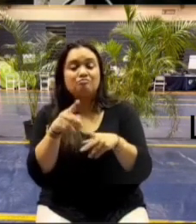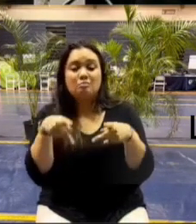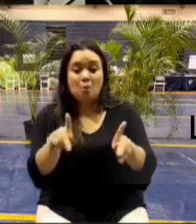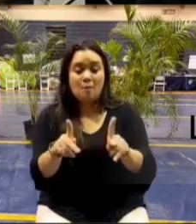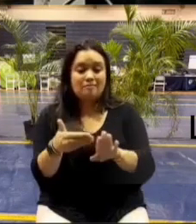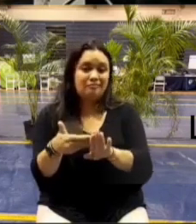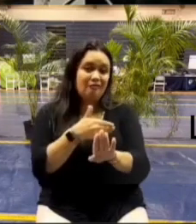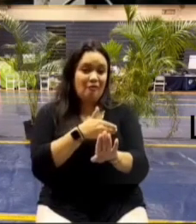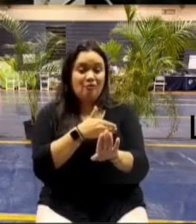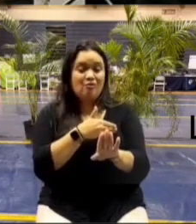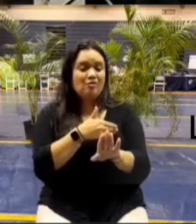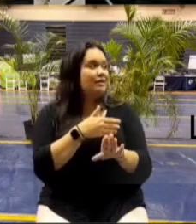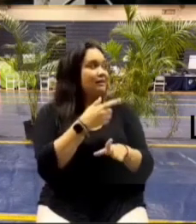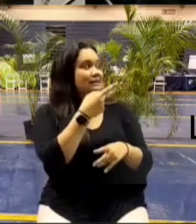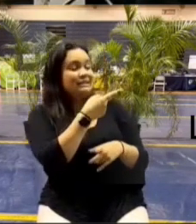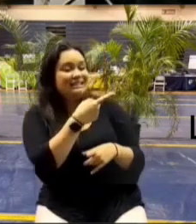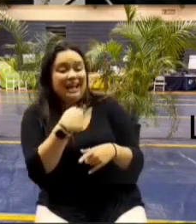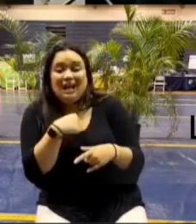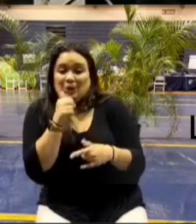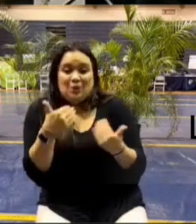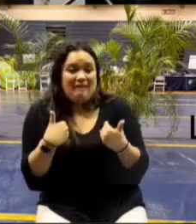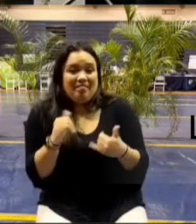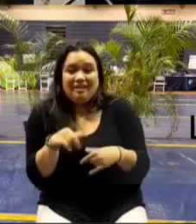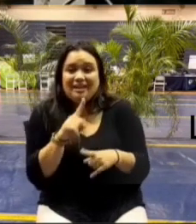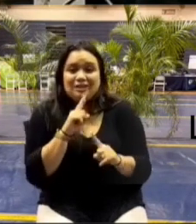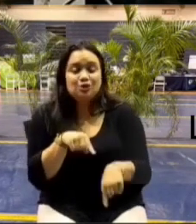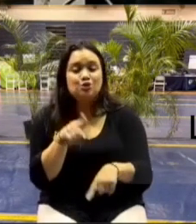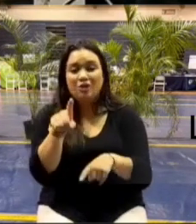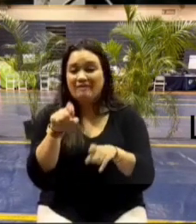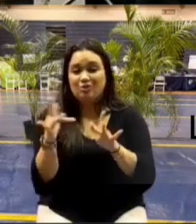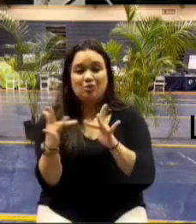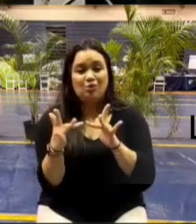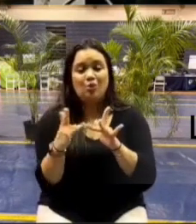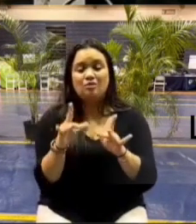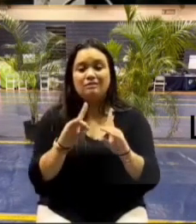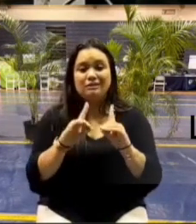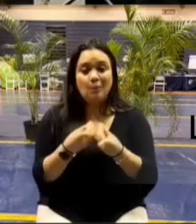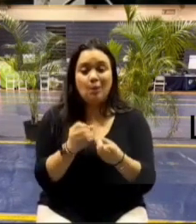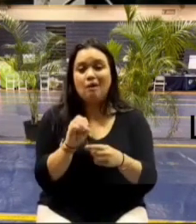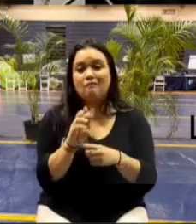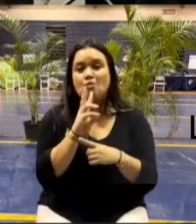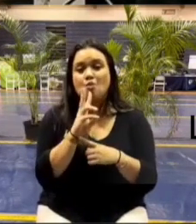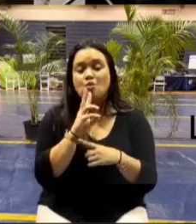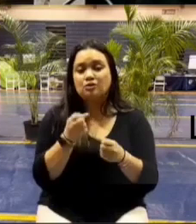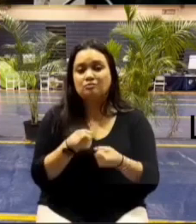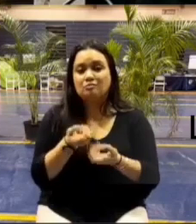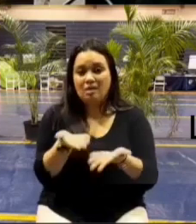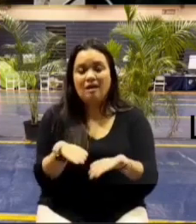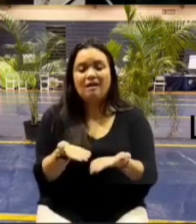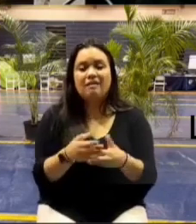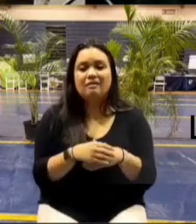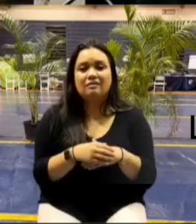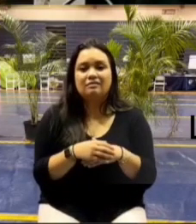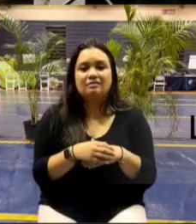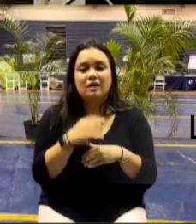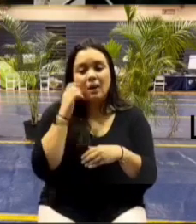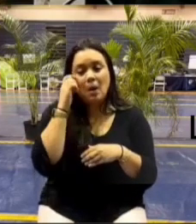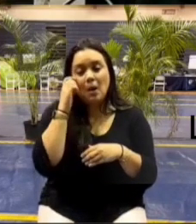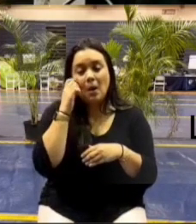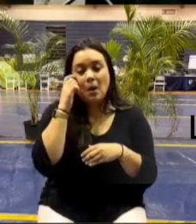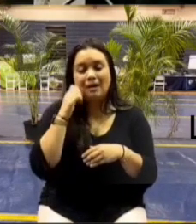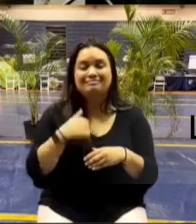sir i'm so sorry i don't have that answer you would have to contact the department of water supply um so